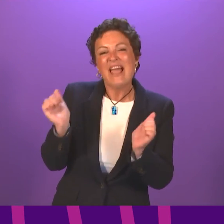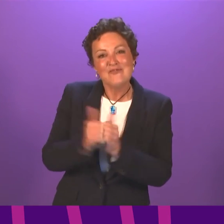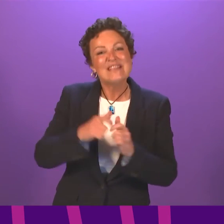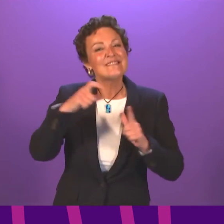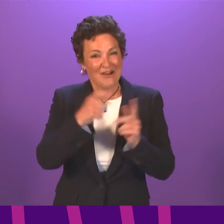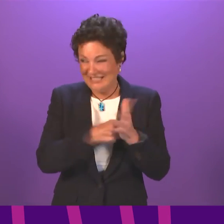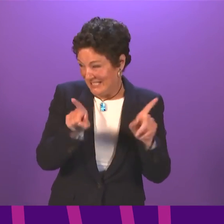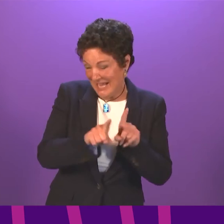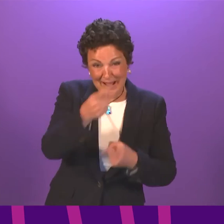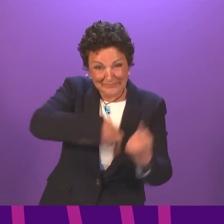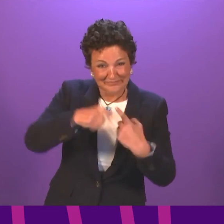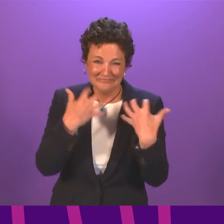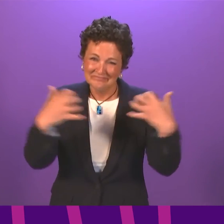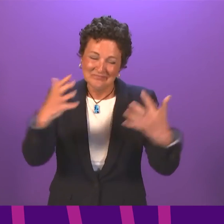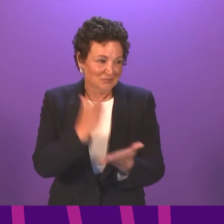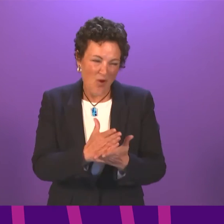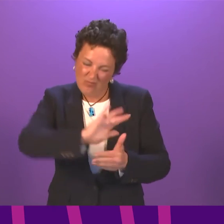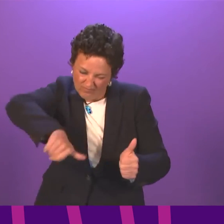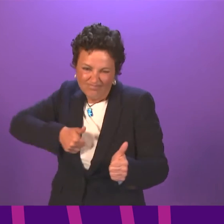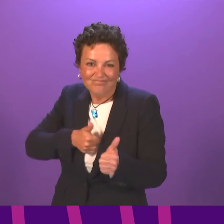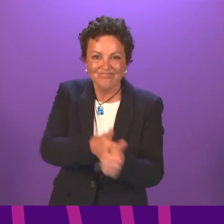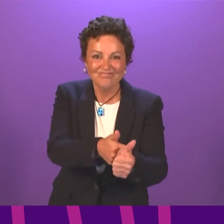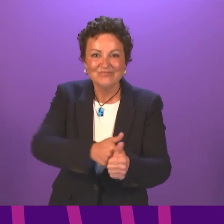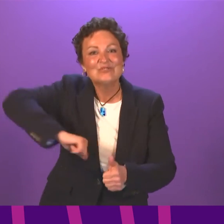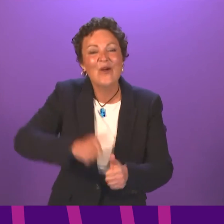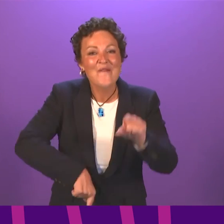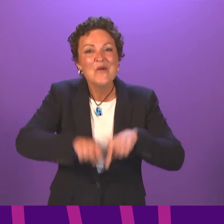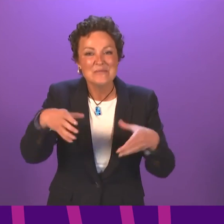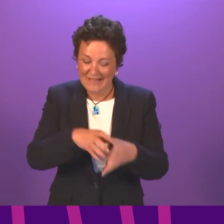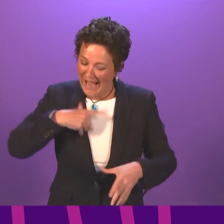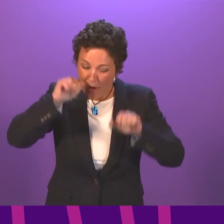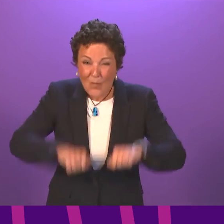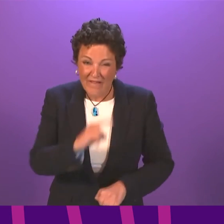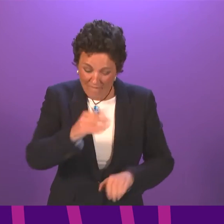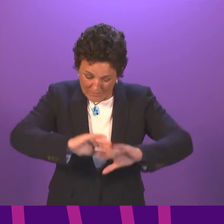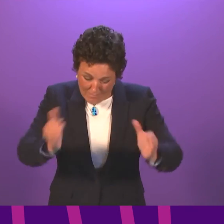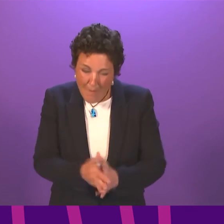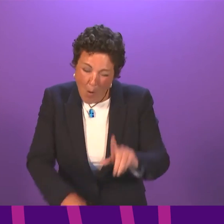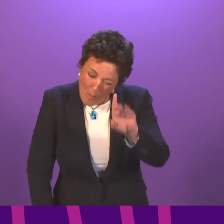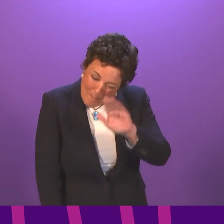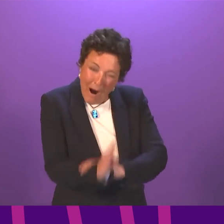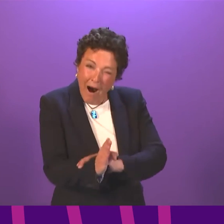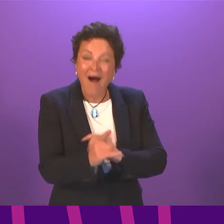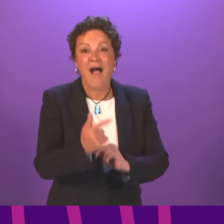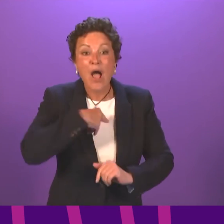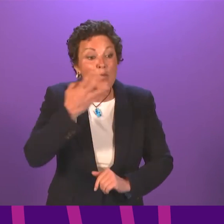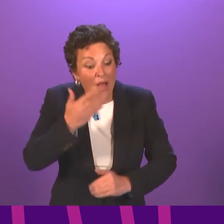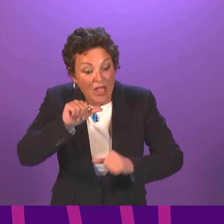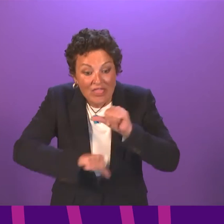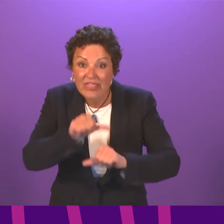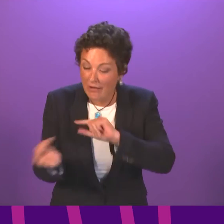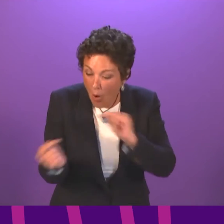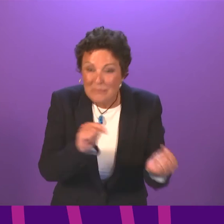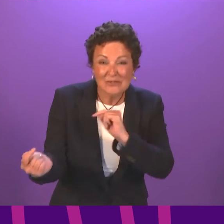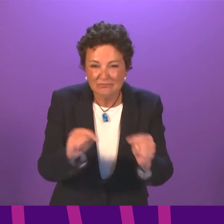across the Chamber, we are all absolutely behind them as they kick the first ball and we are behind them all the way through the tournament. We all